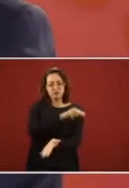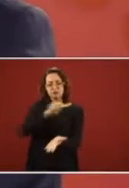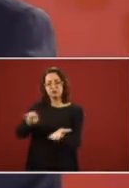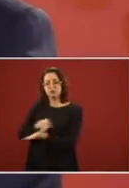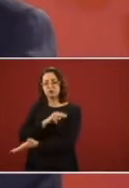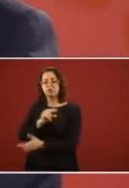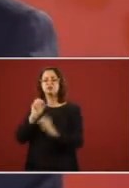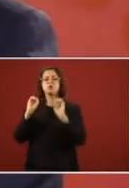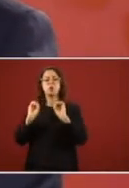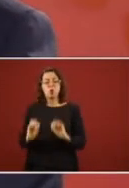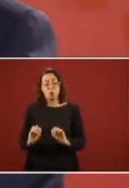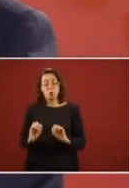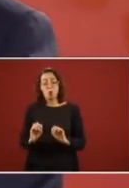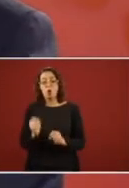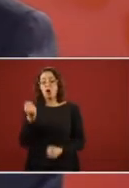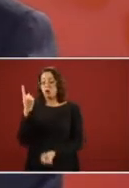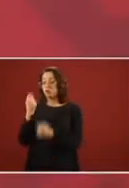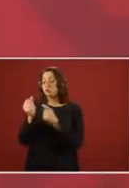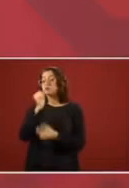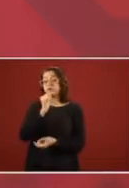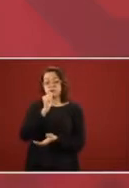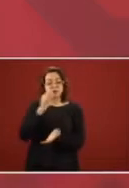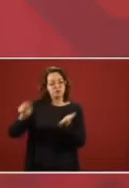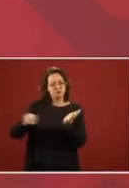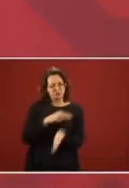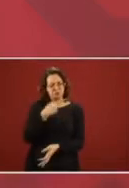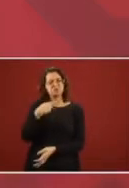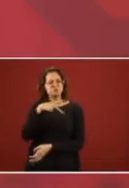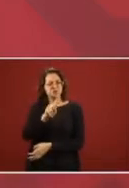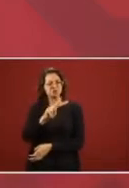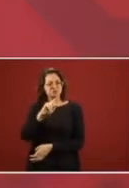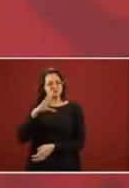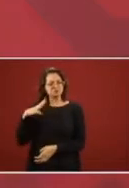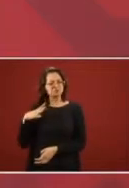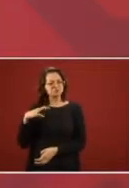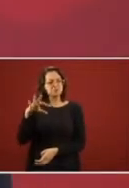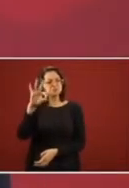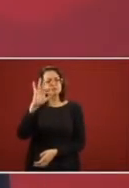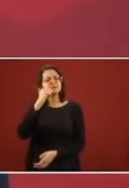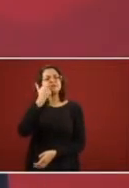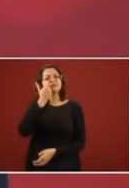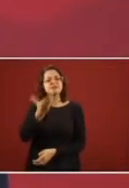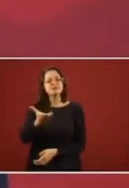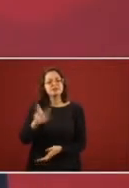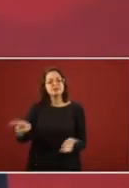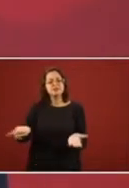disposed or have already signed, most of them.